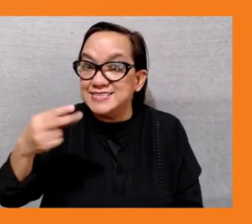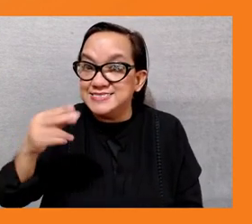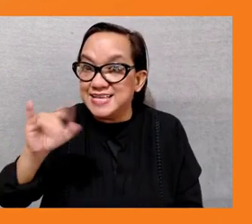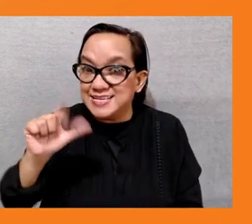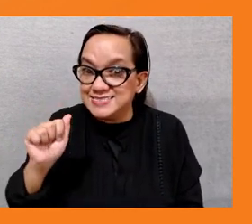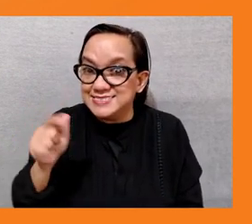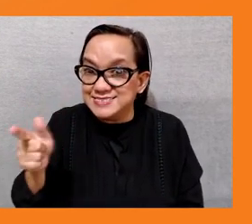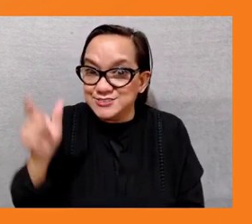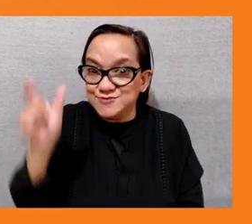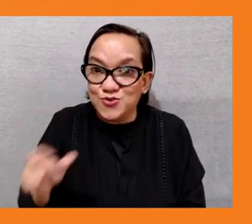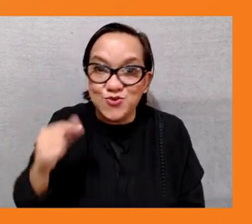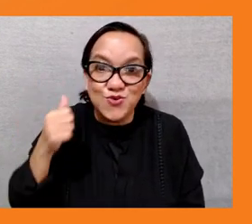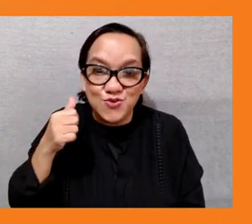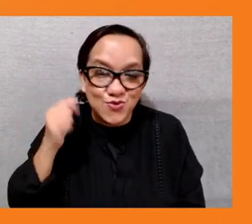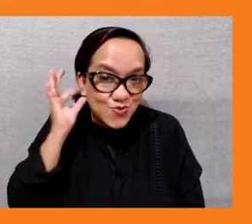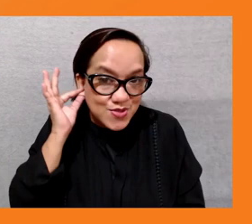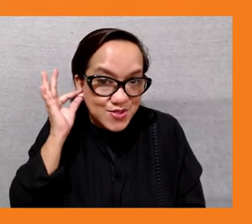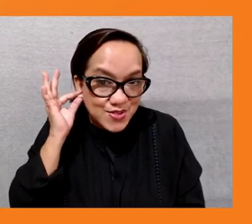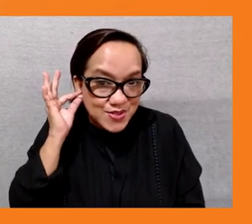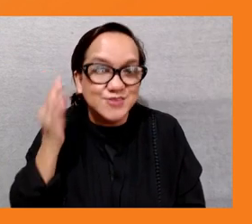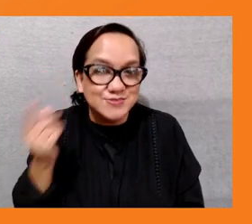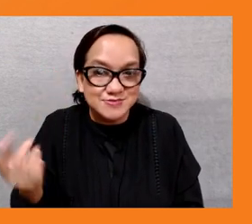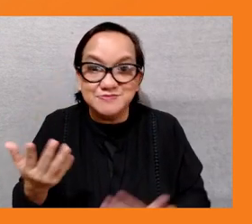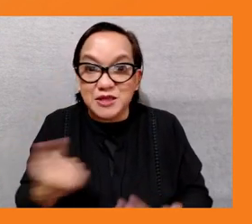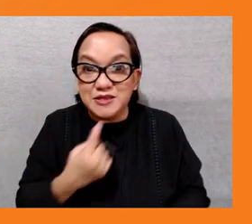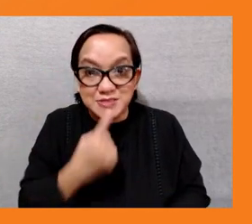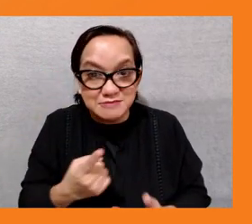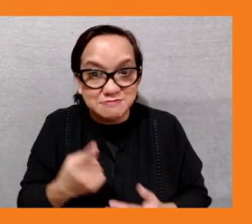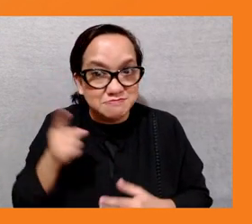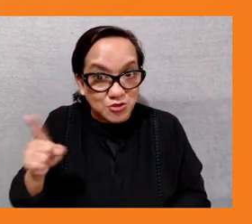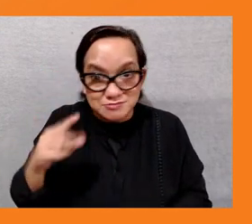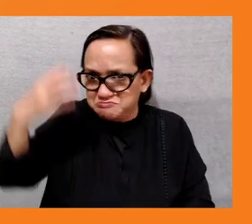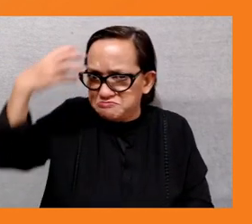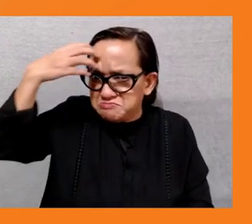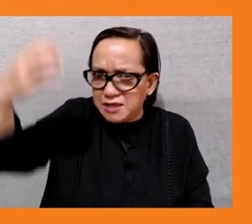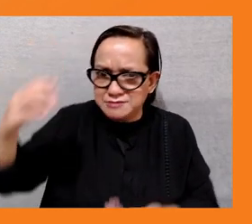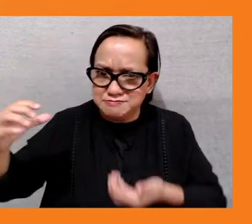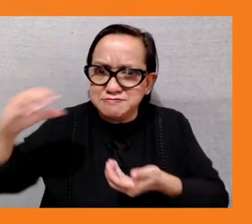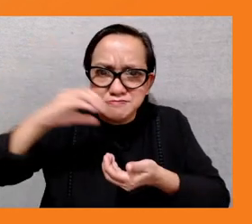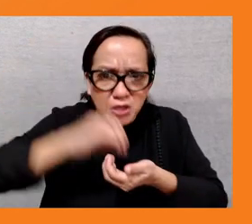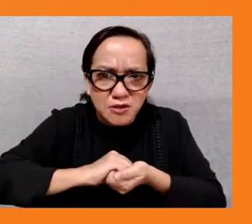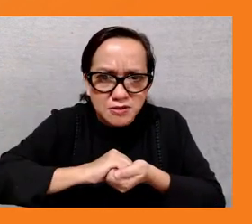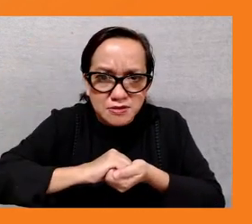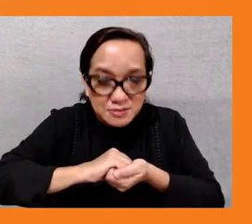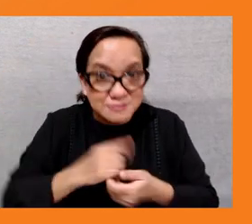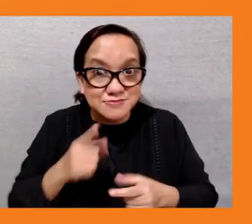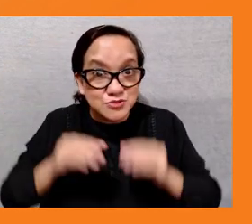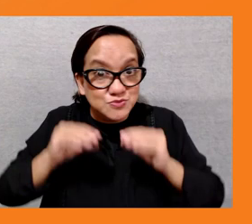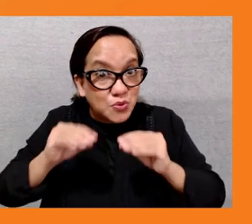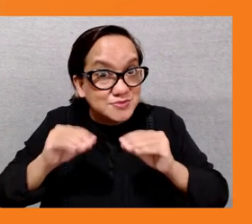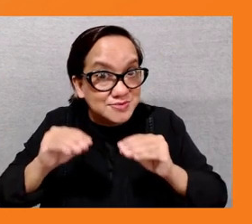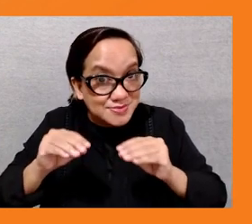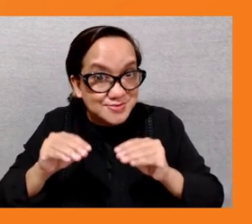and specifically the teachers and the students so how can for example projects like these enable or